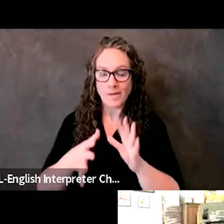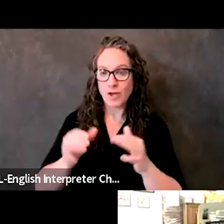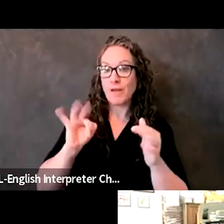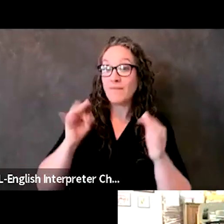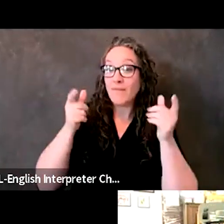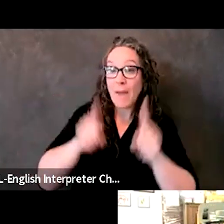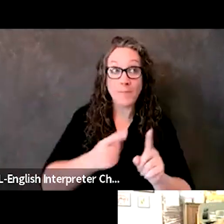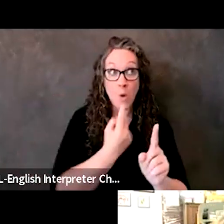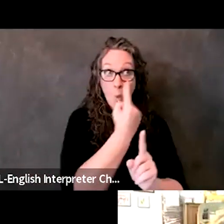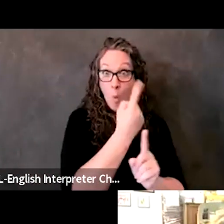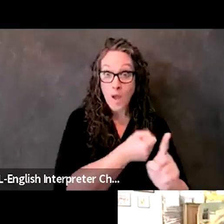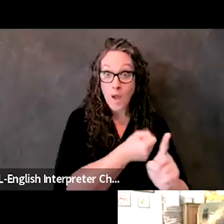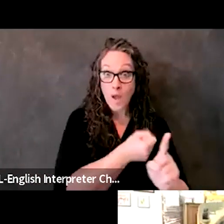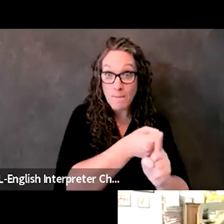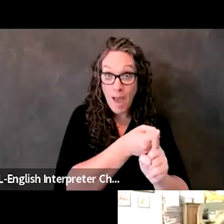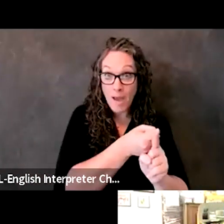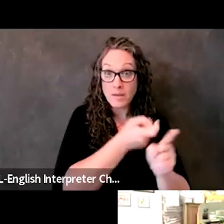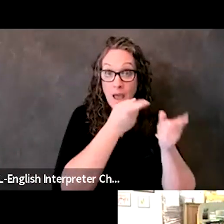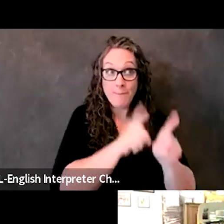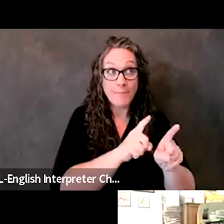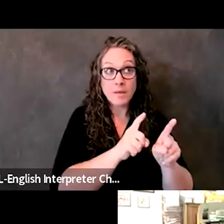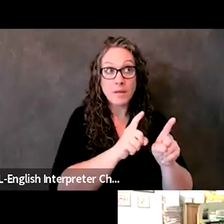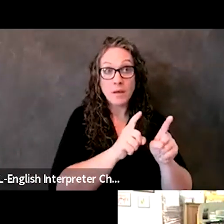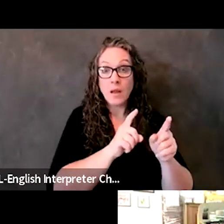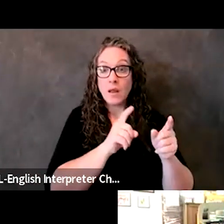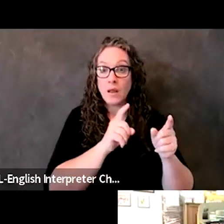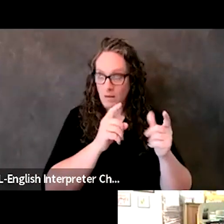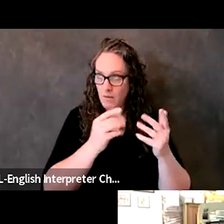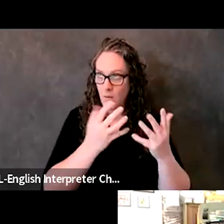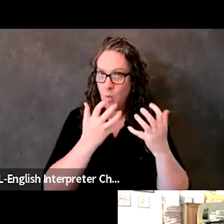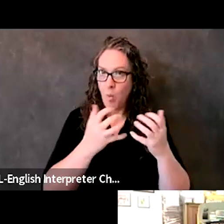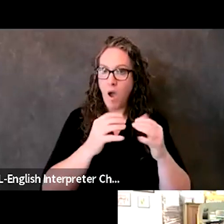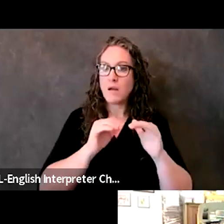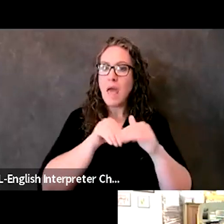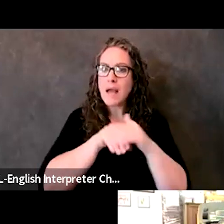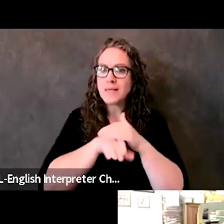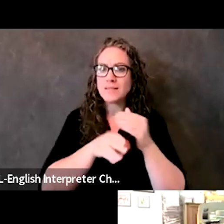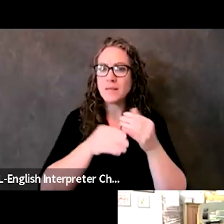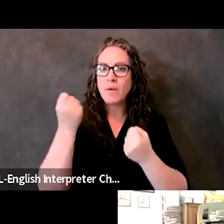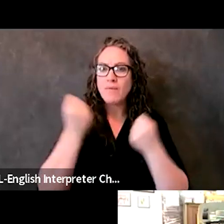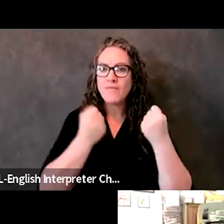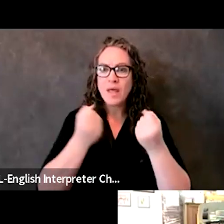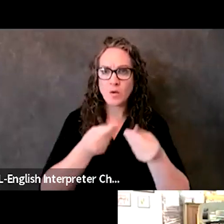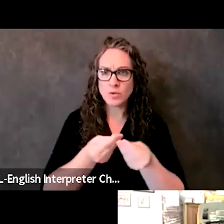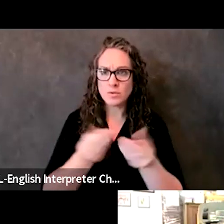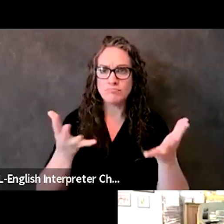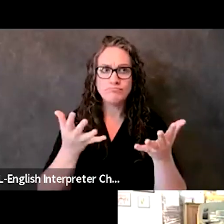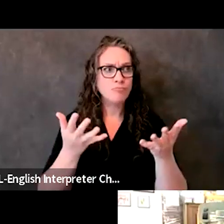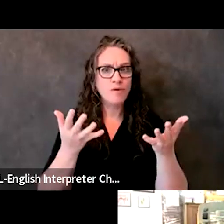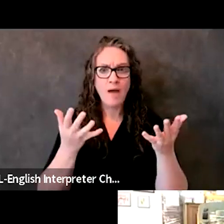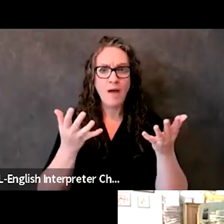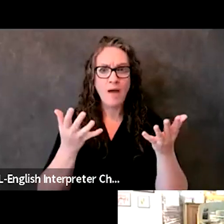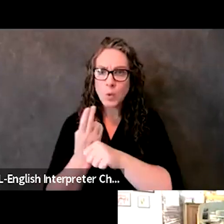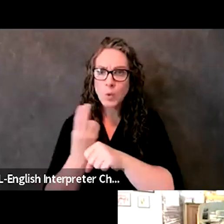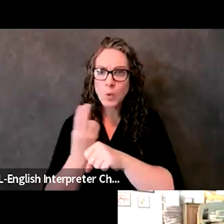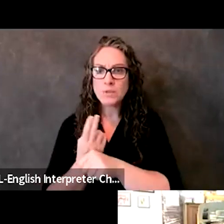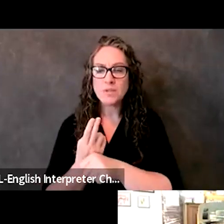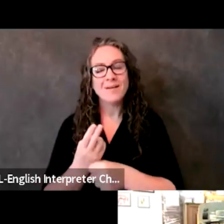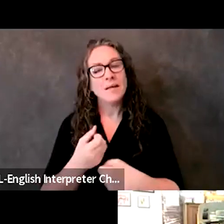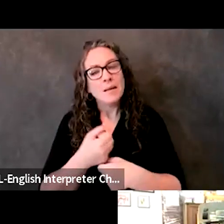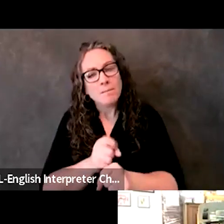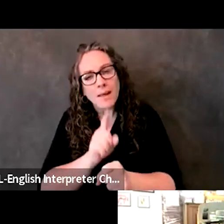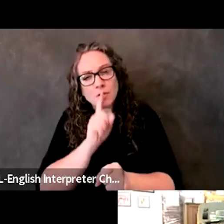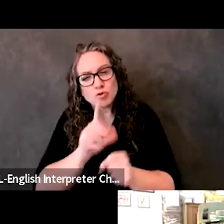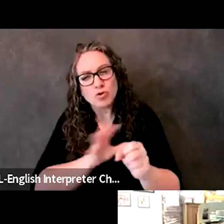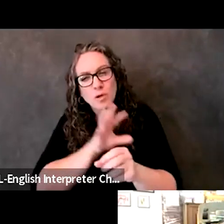them is impacted on how accessible vehicles are going to be provided. So make sure you have that as a part of